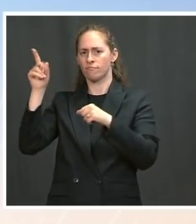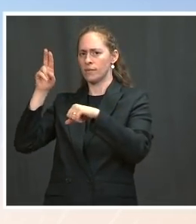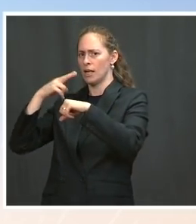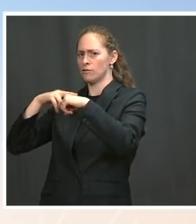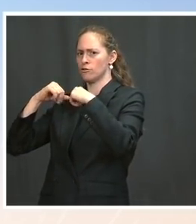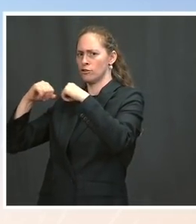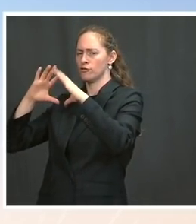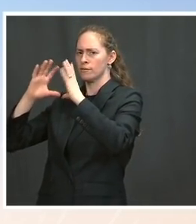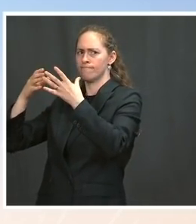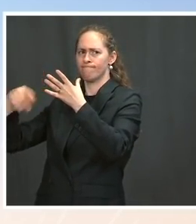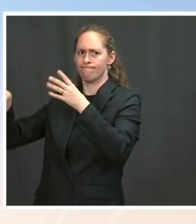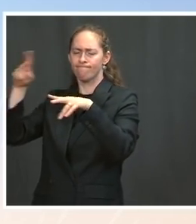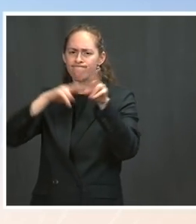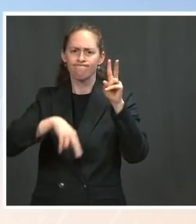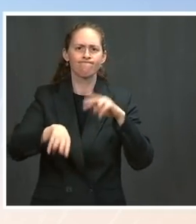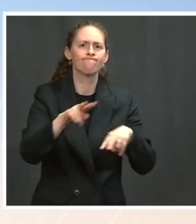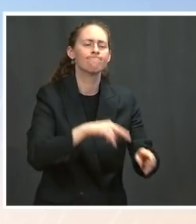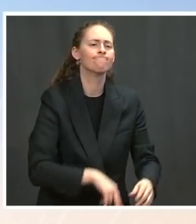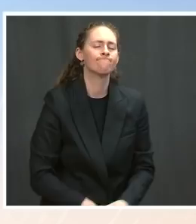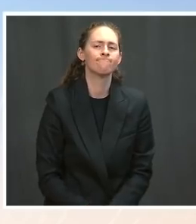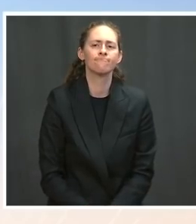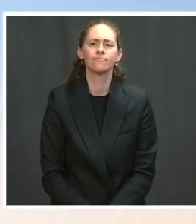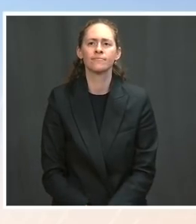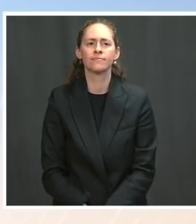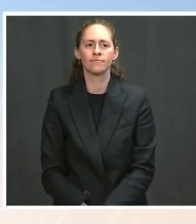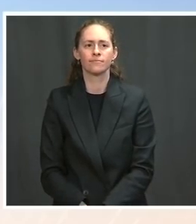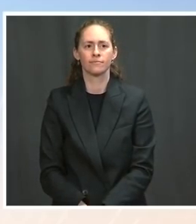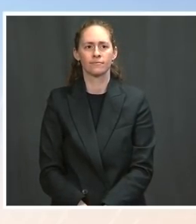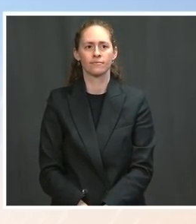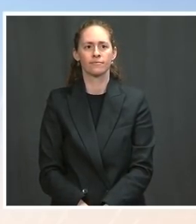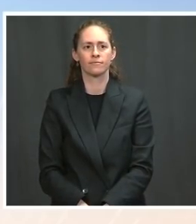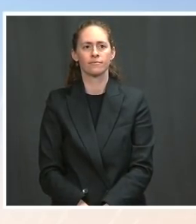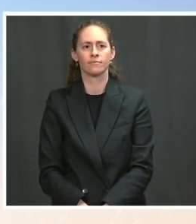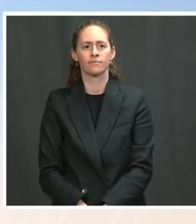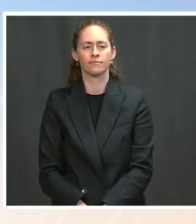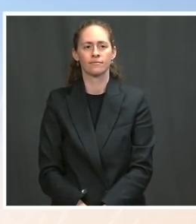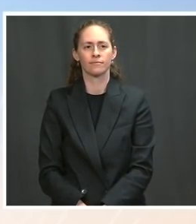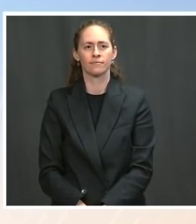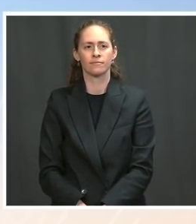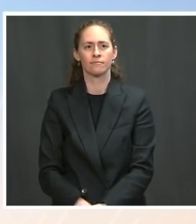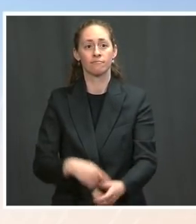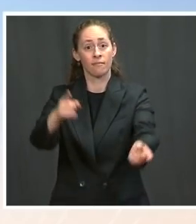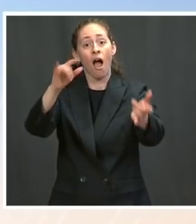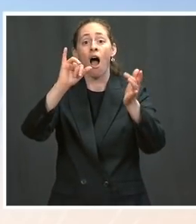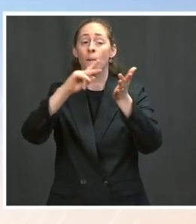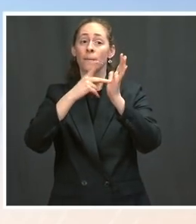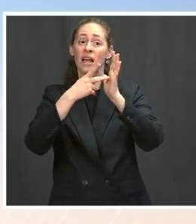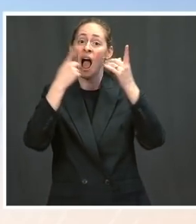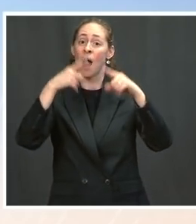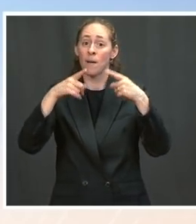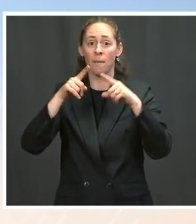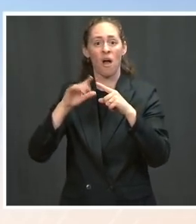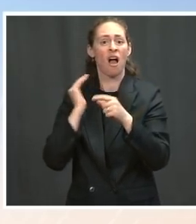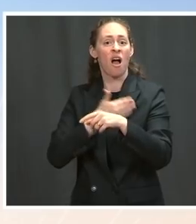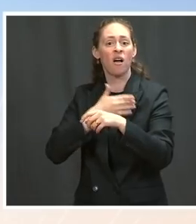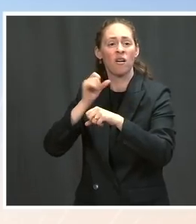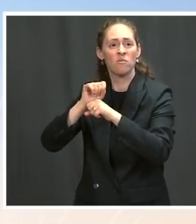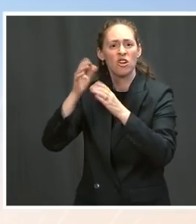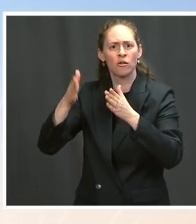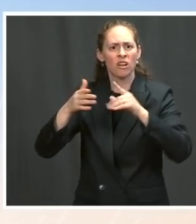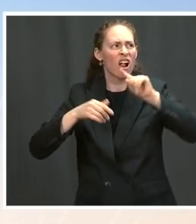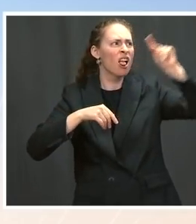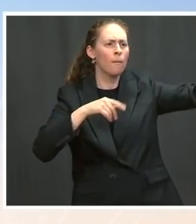The You say the vast majority have taken place overseas. How many cases have been reported to have occurred in the United States? Ms.